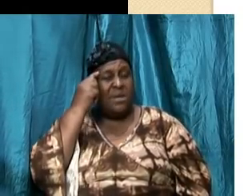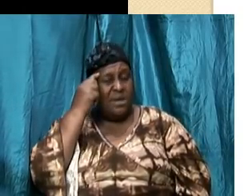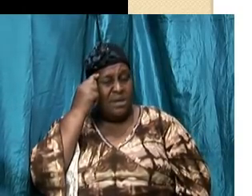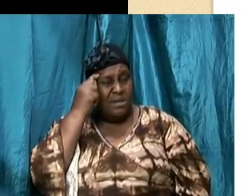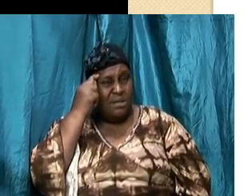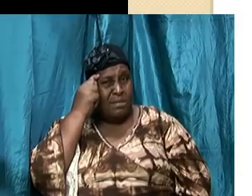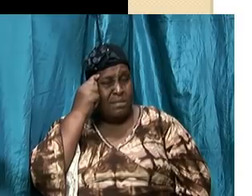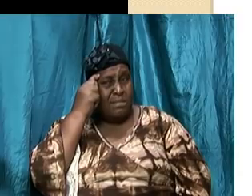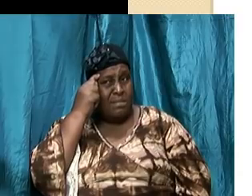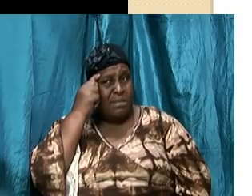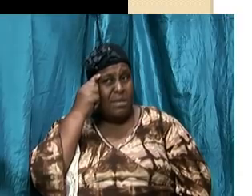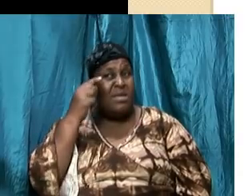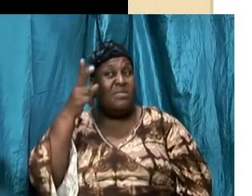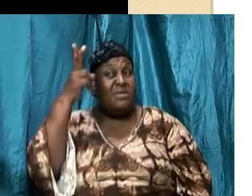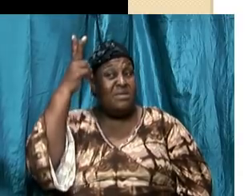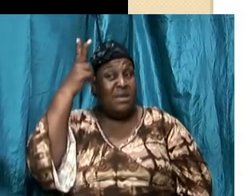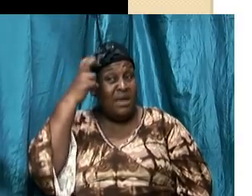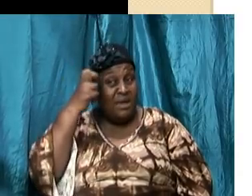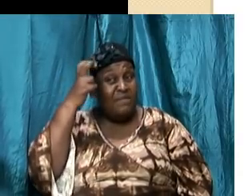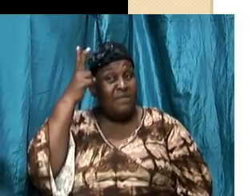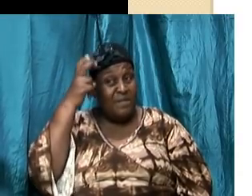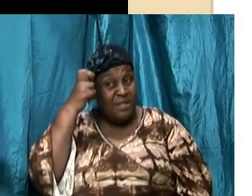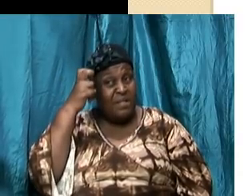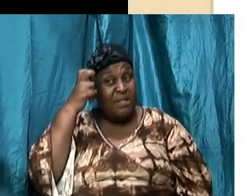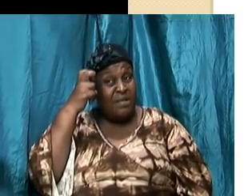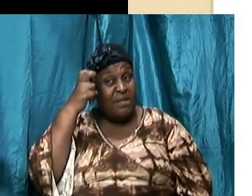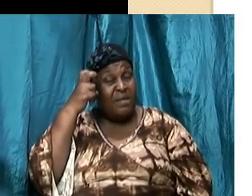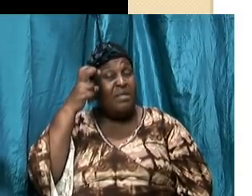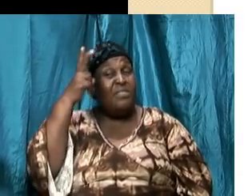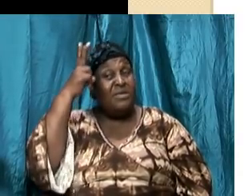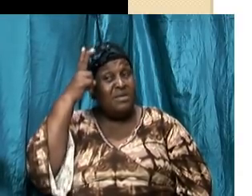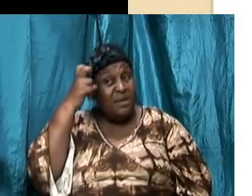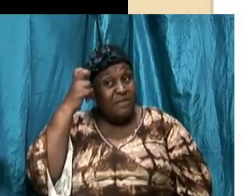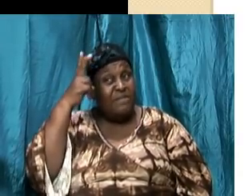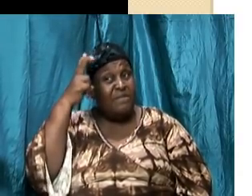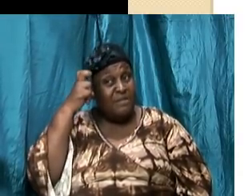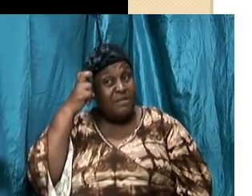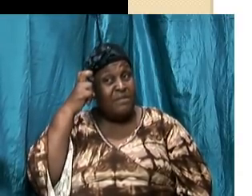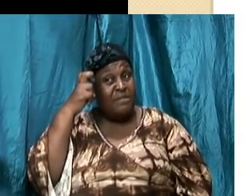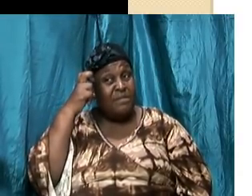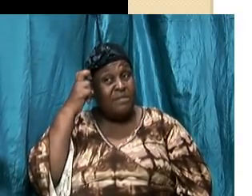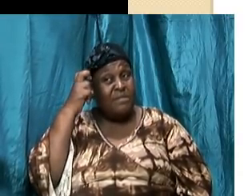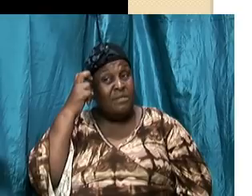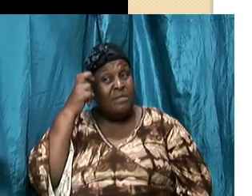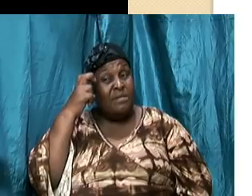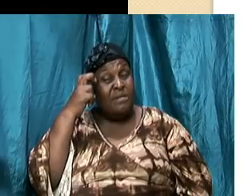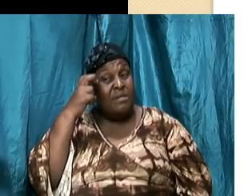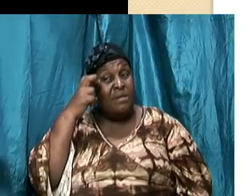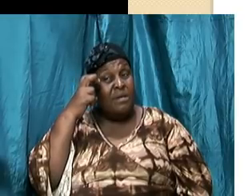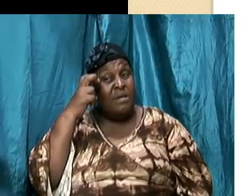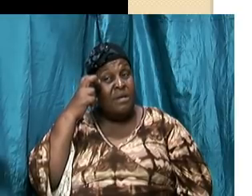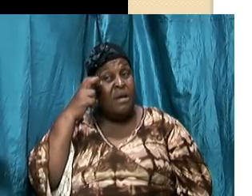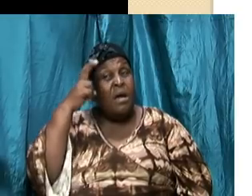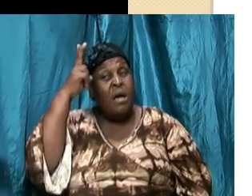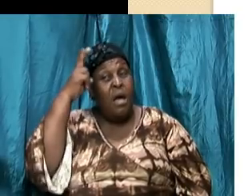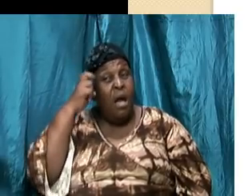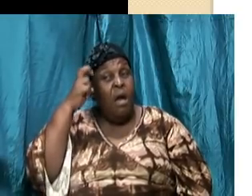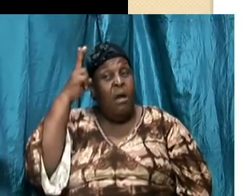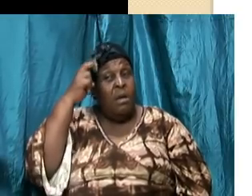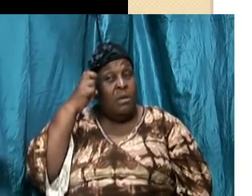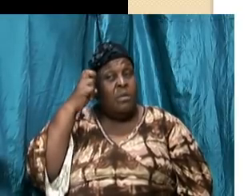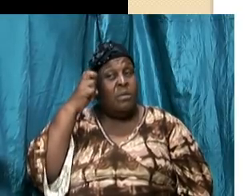so that the devil the devil next slide the devil